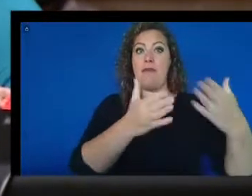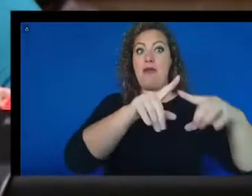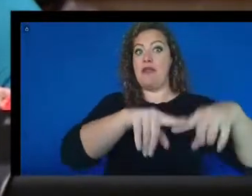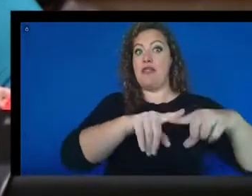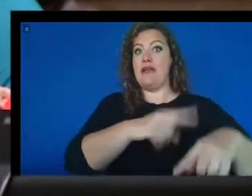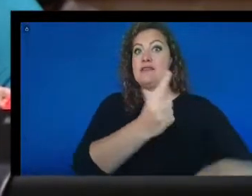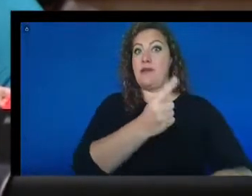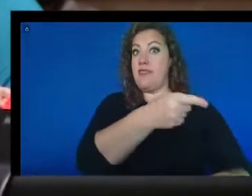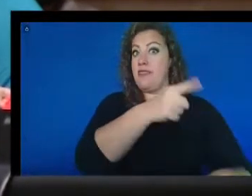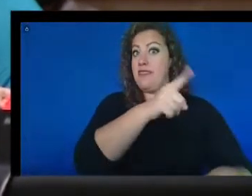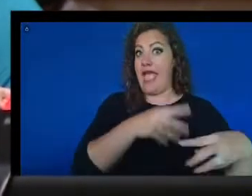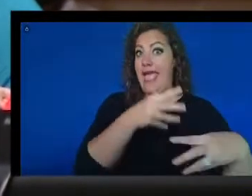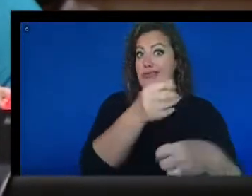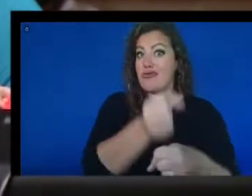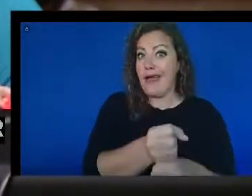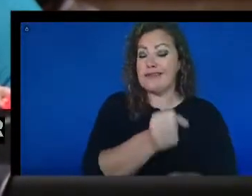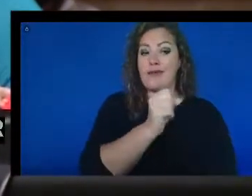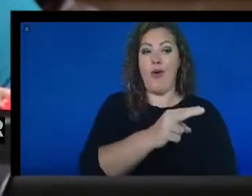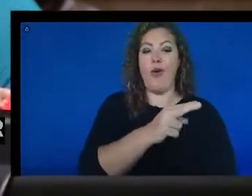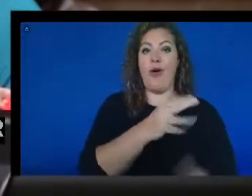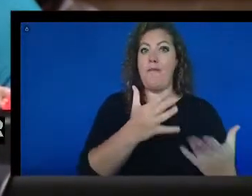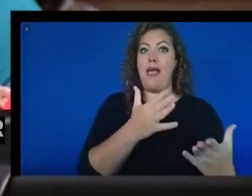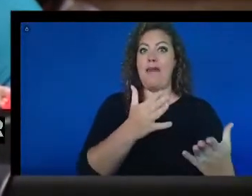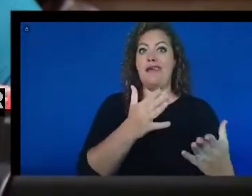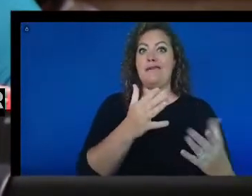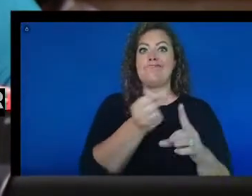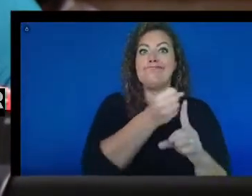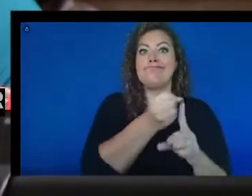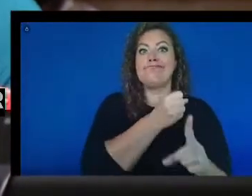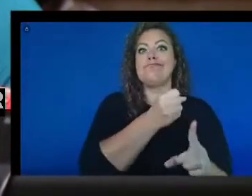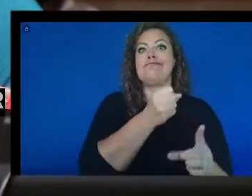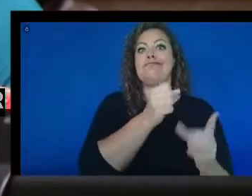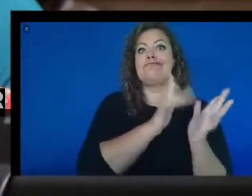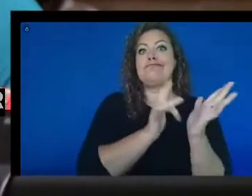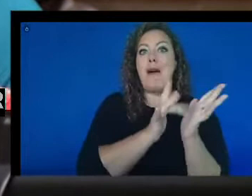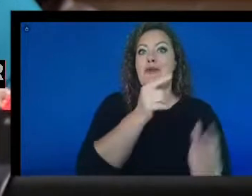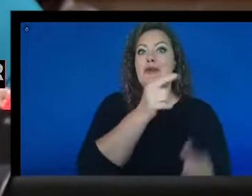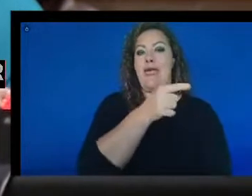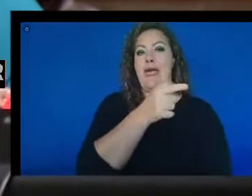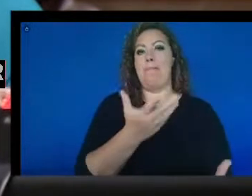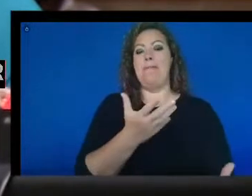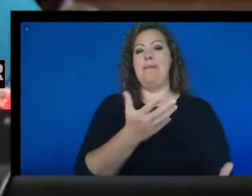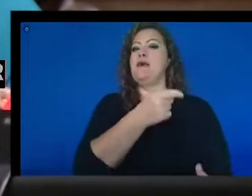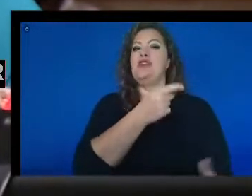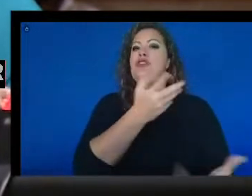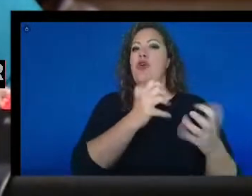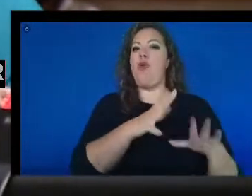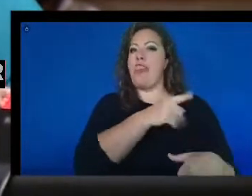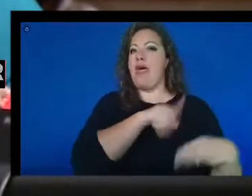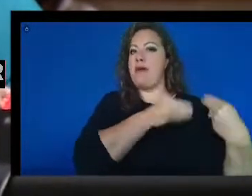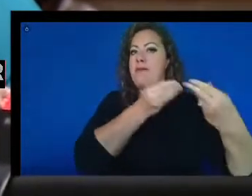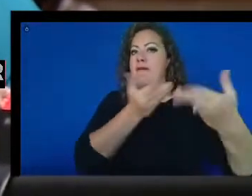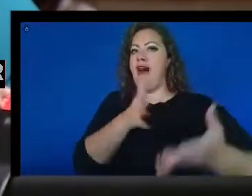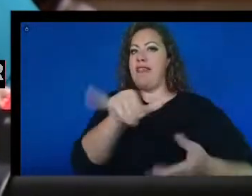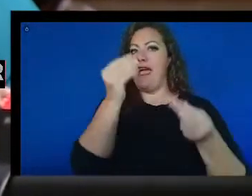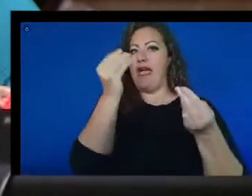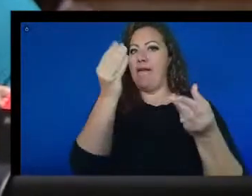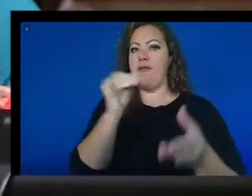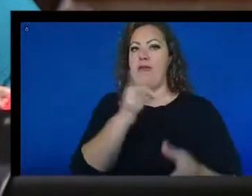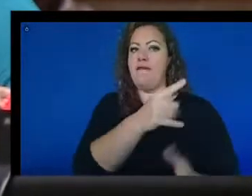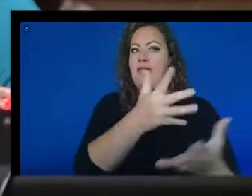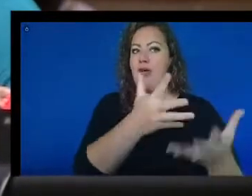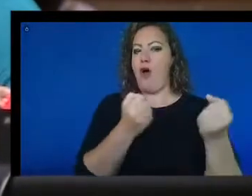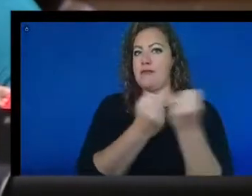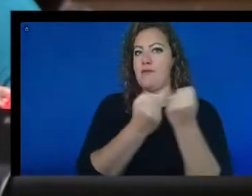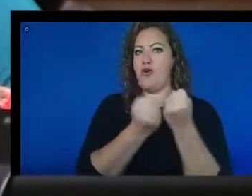abusive, you don't want them to be providing that information to someone when they're seeking support services